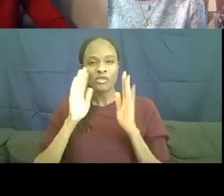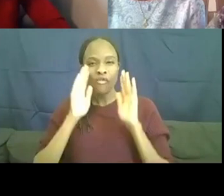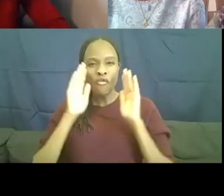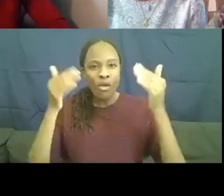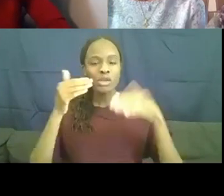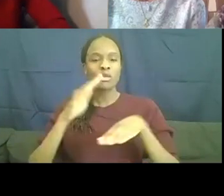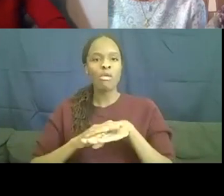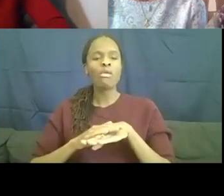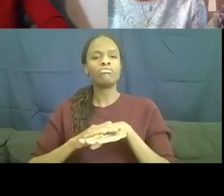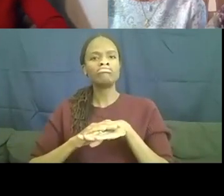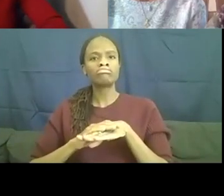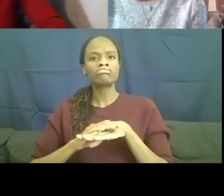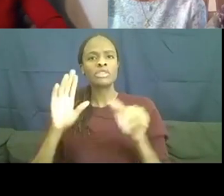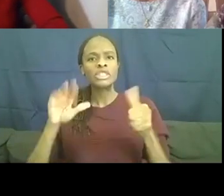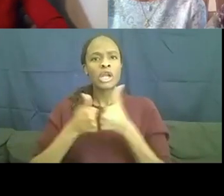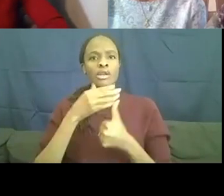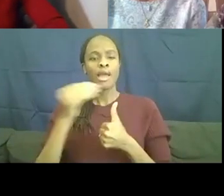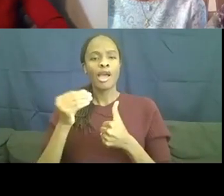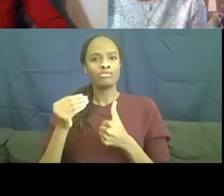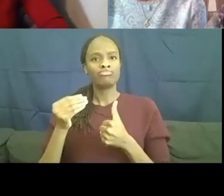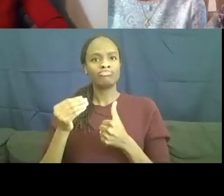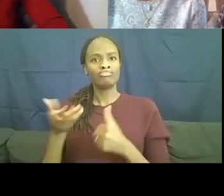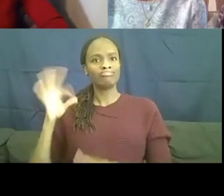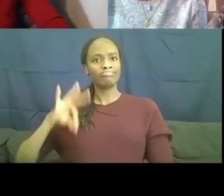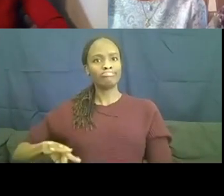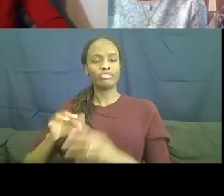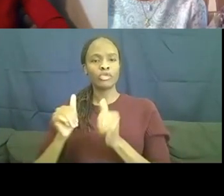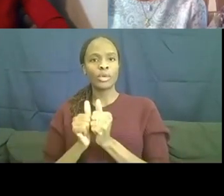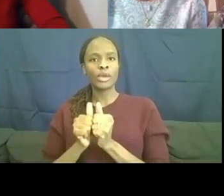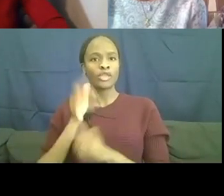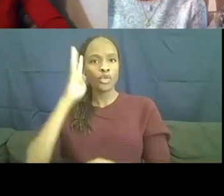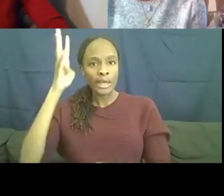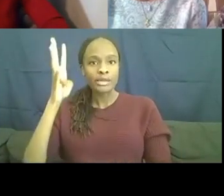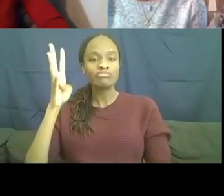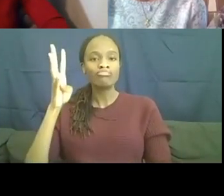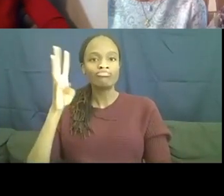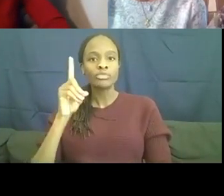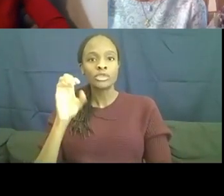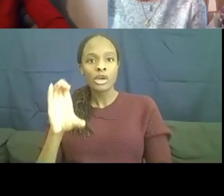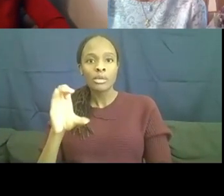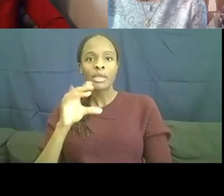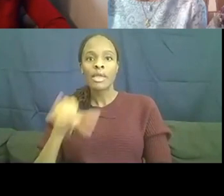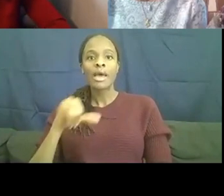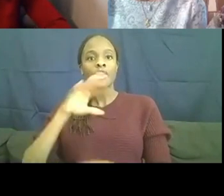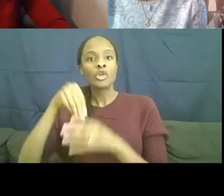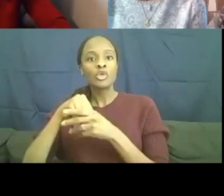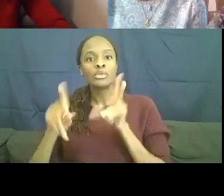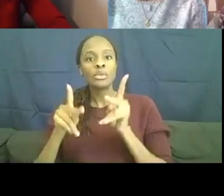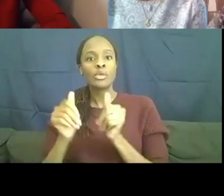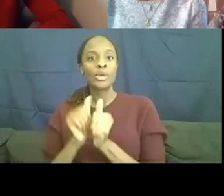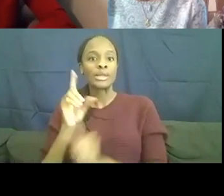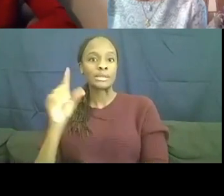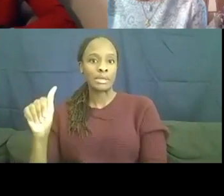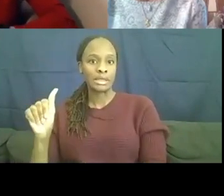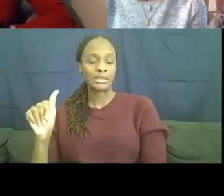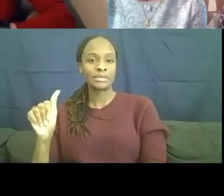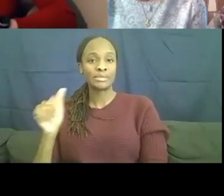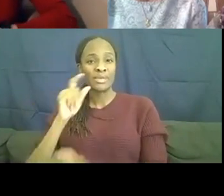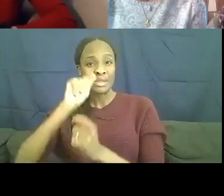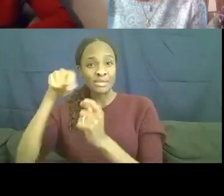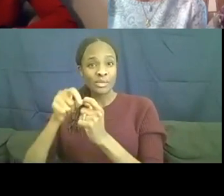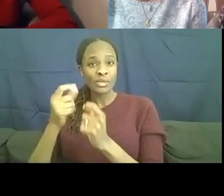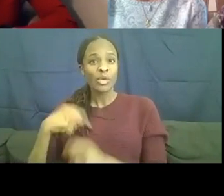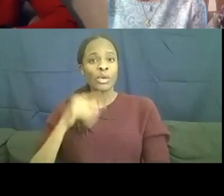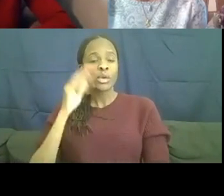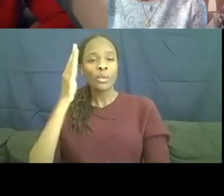rewards of creating documentary and unscripted programming that is inclusive of people with disabilities. Specifically, we'll